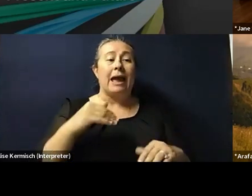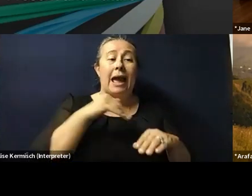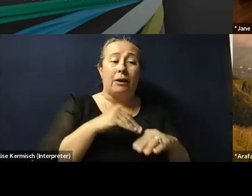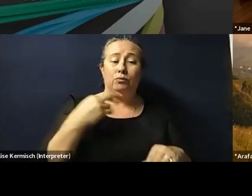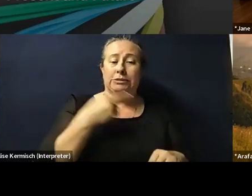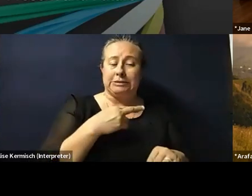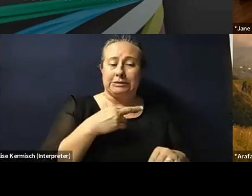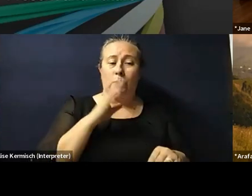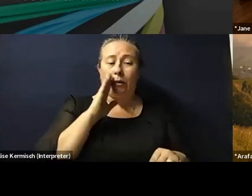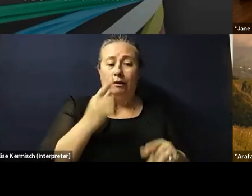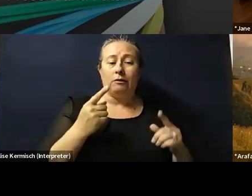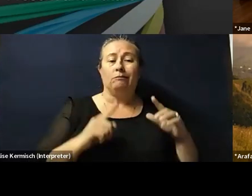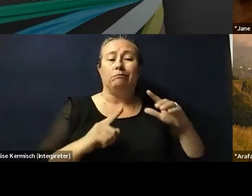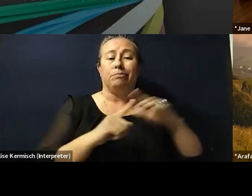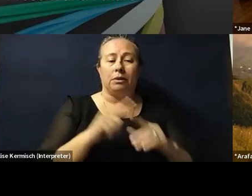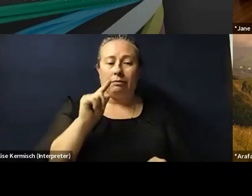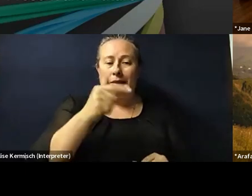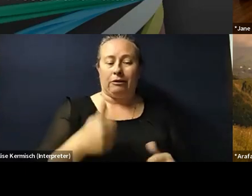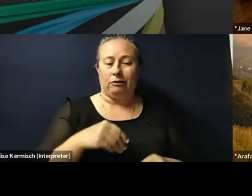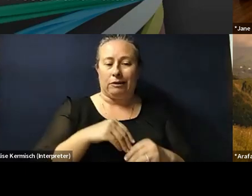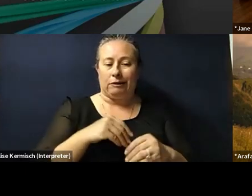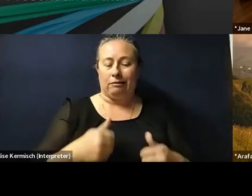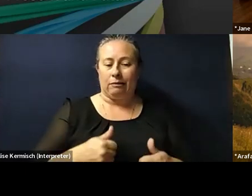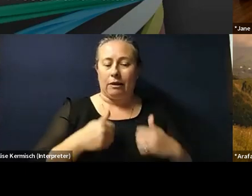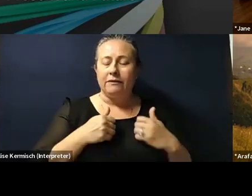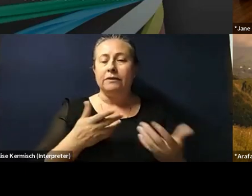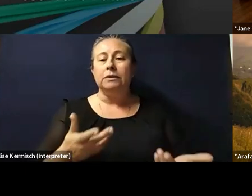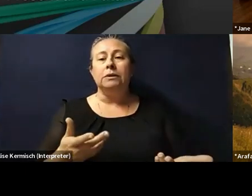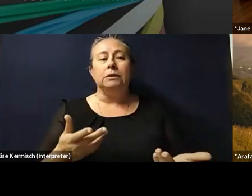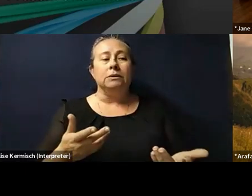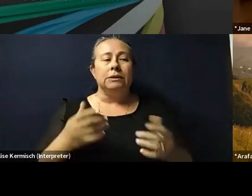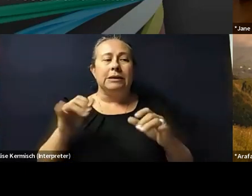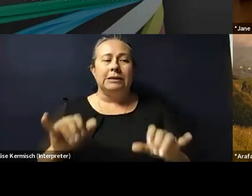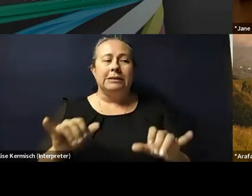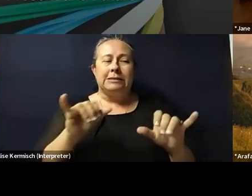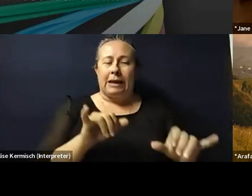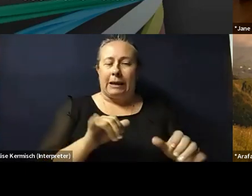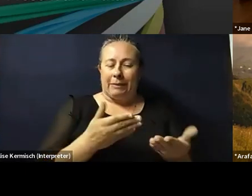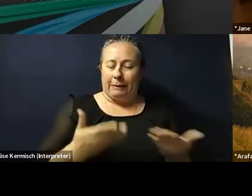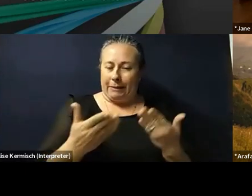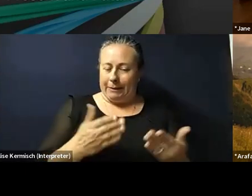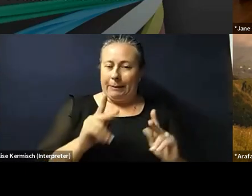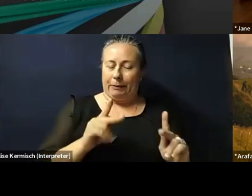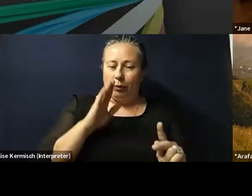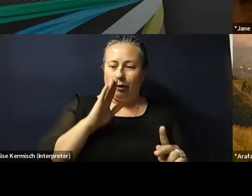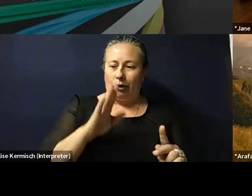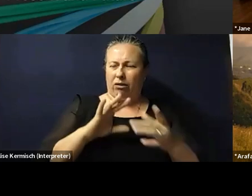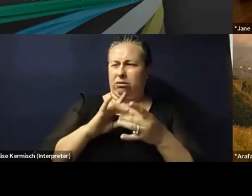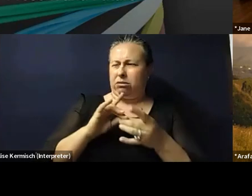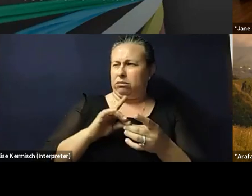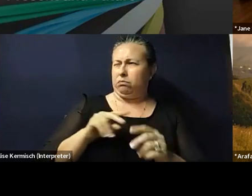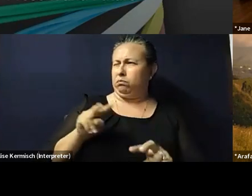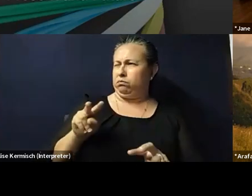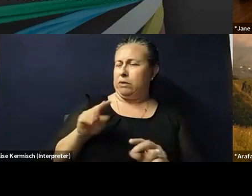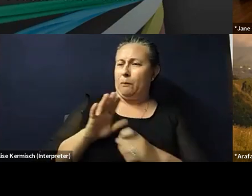happen much later in life. And in the same kind of vein about people pushing back, do you think that we'll end